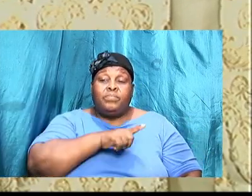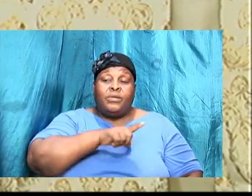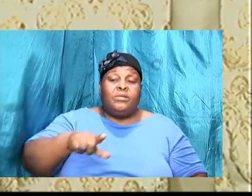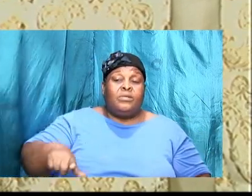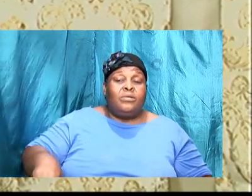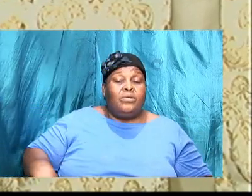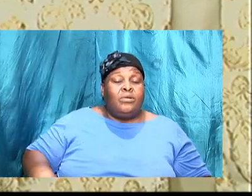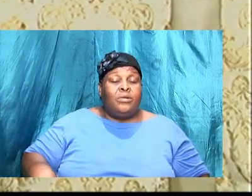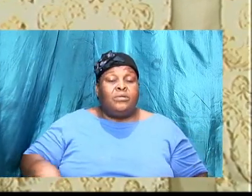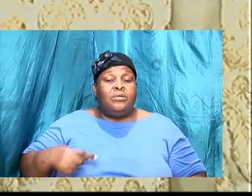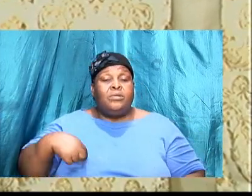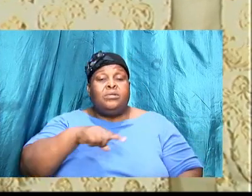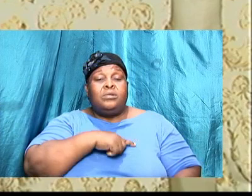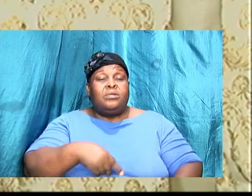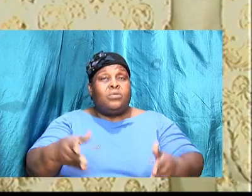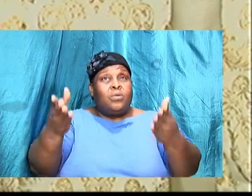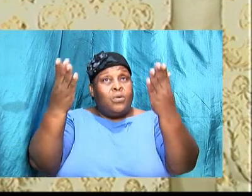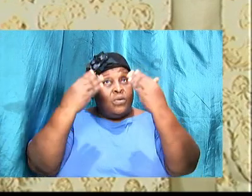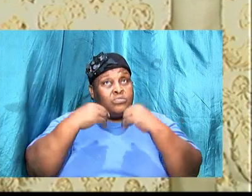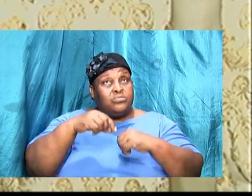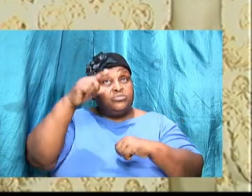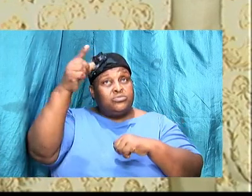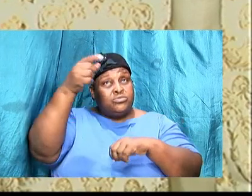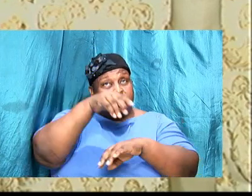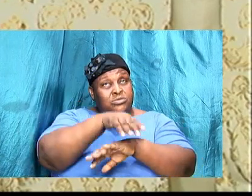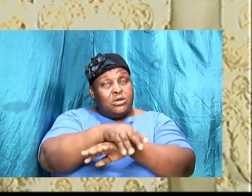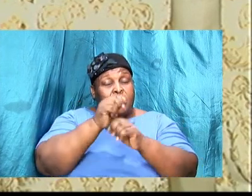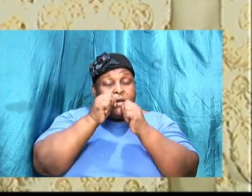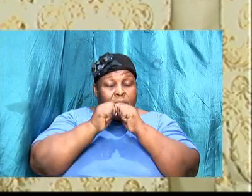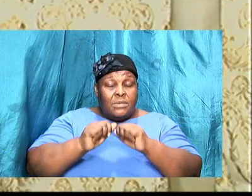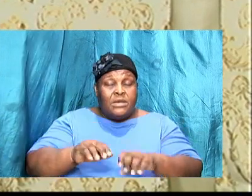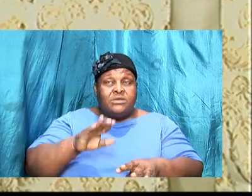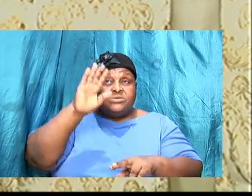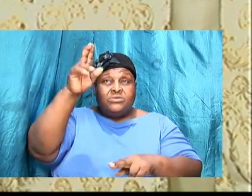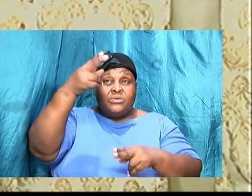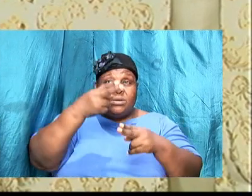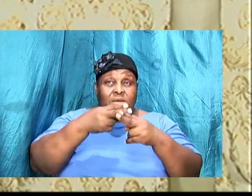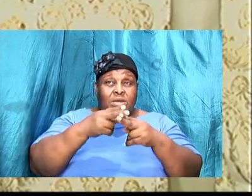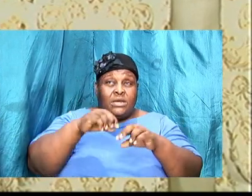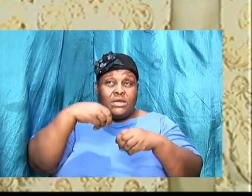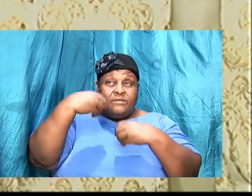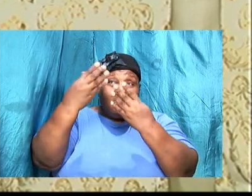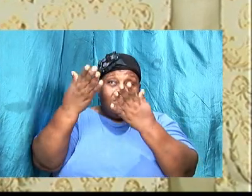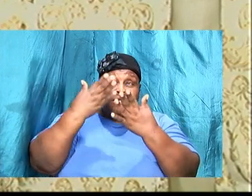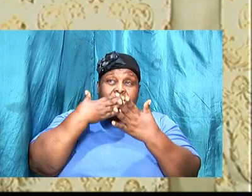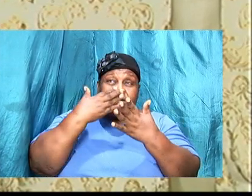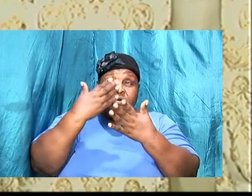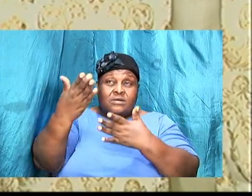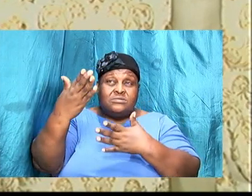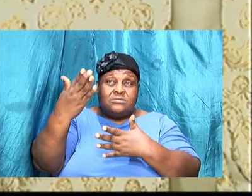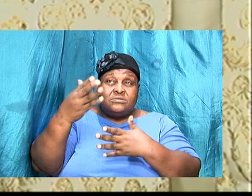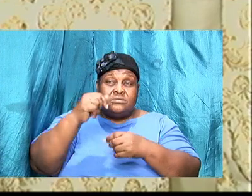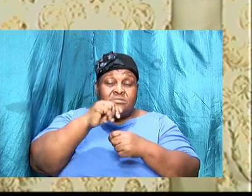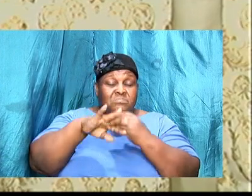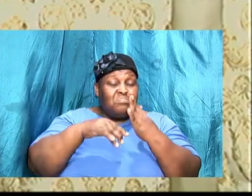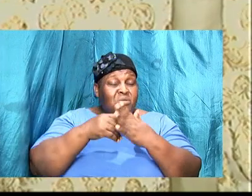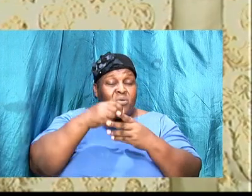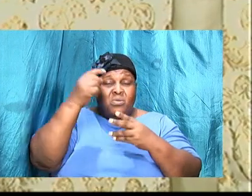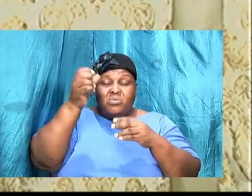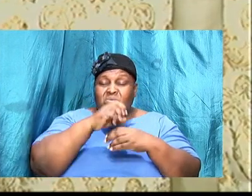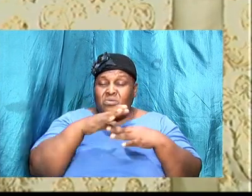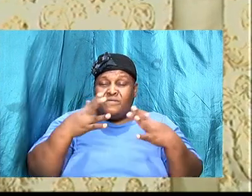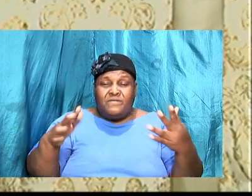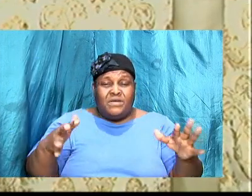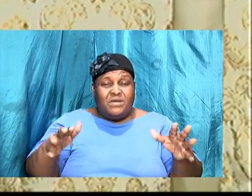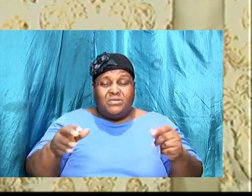come to you tonight, and we want to bless your name, and we give you thanks, mighty God, for all that you have done for us,